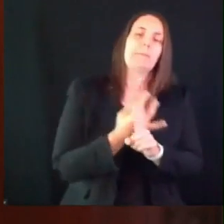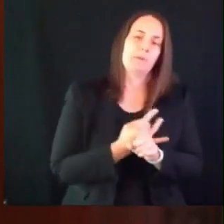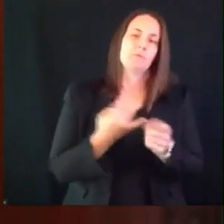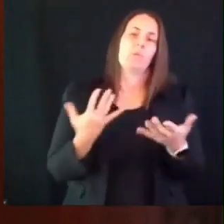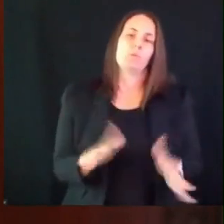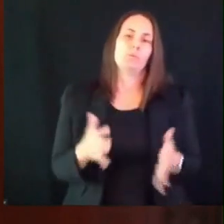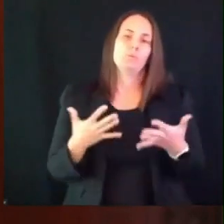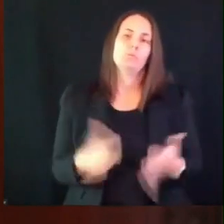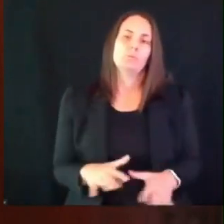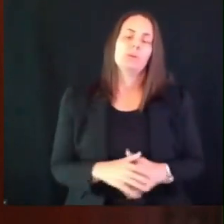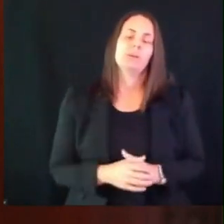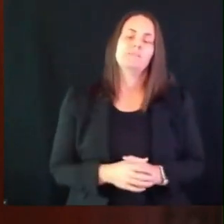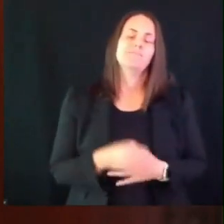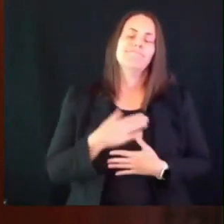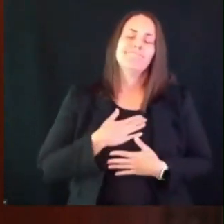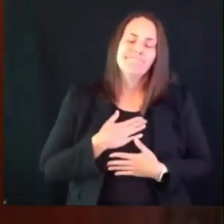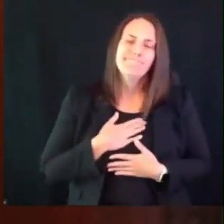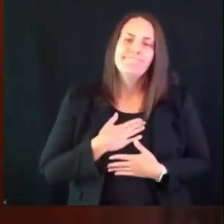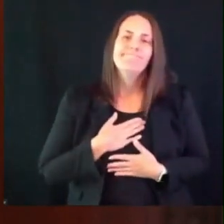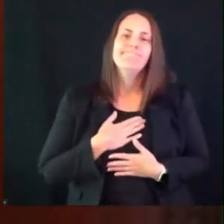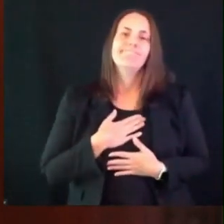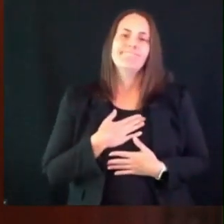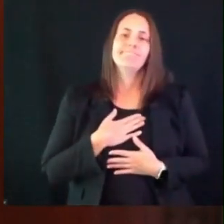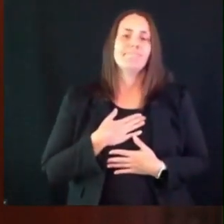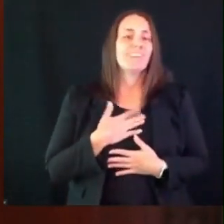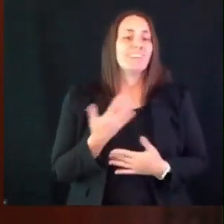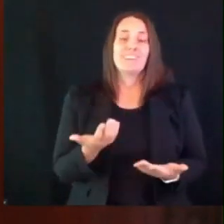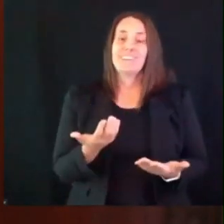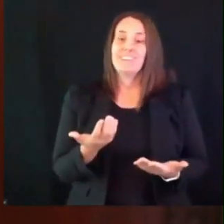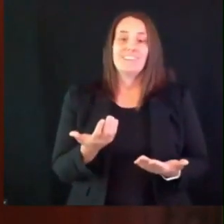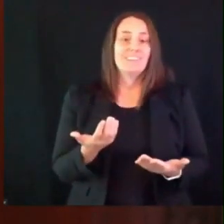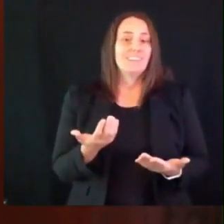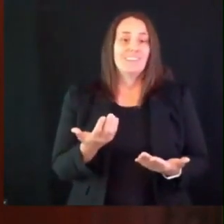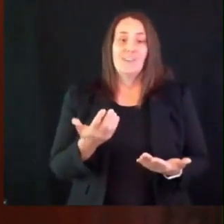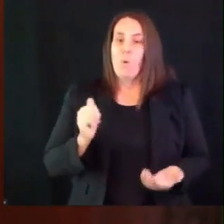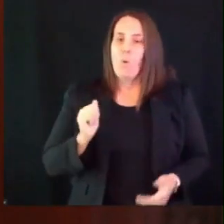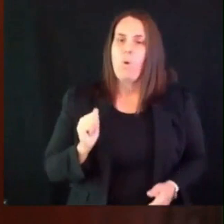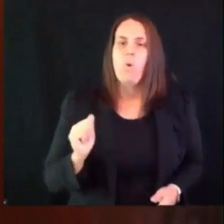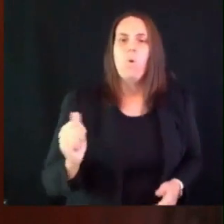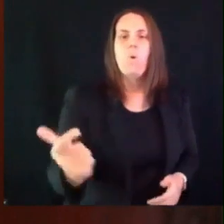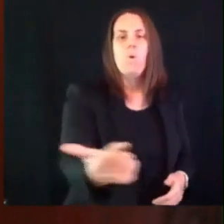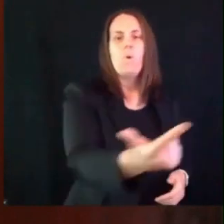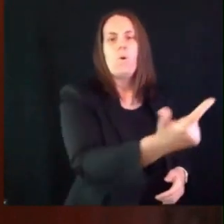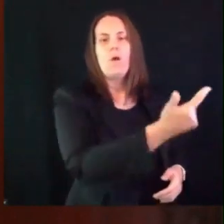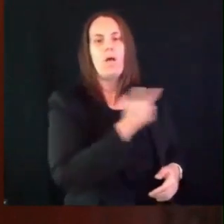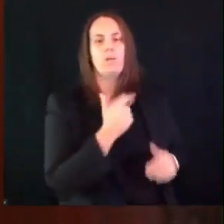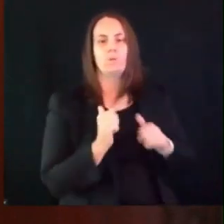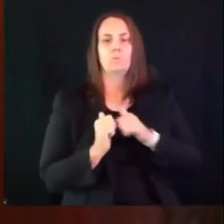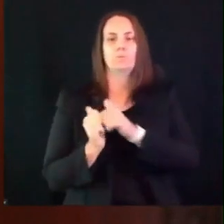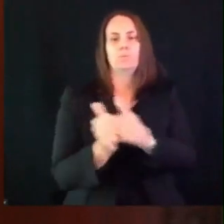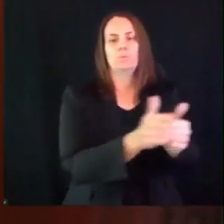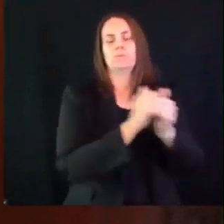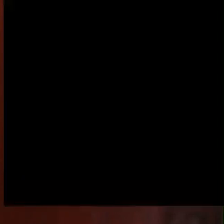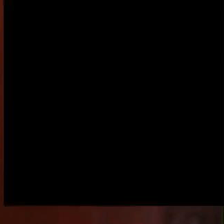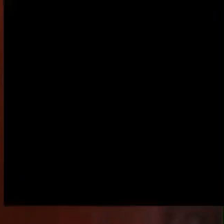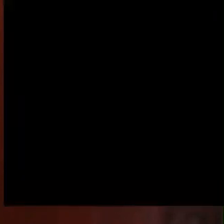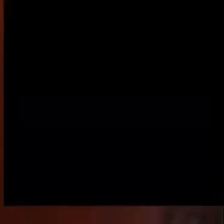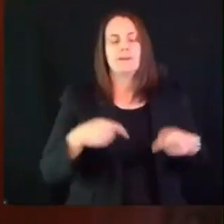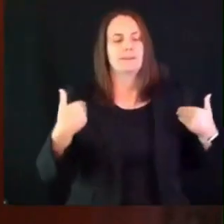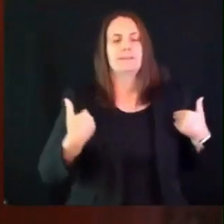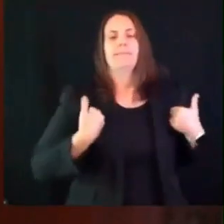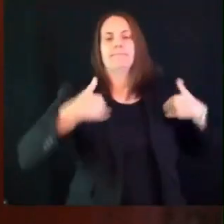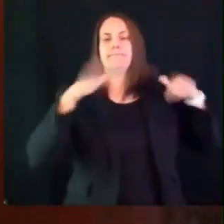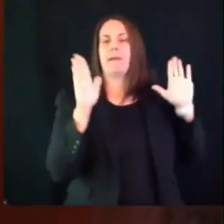i mean everyone including elected officials it has been more than 180 days since the legislature